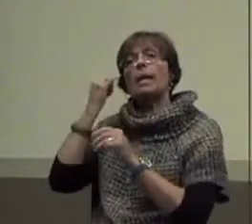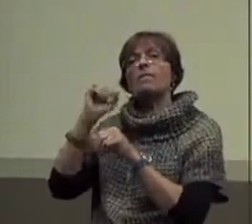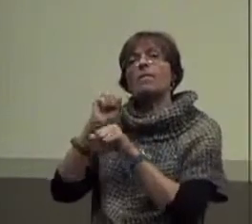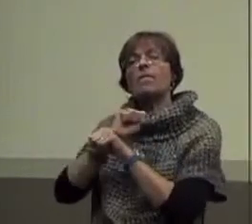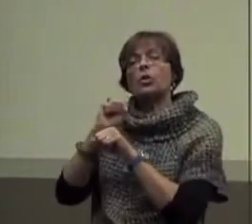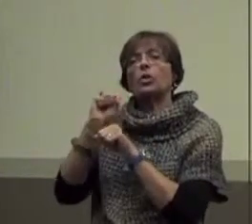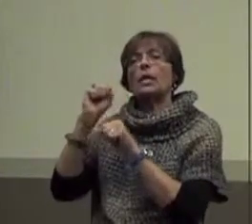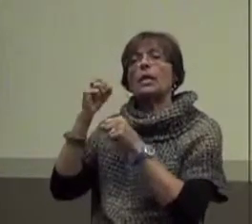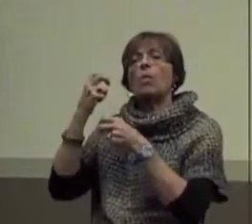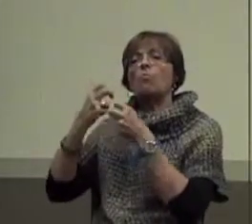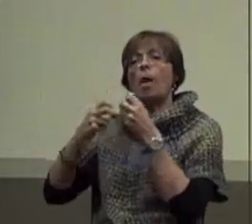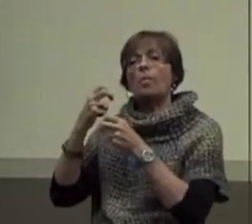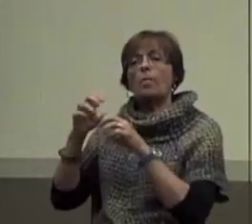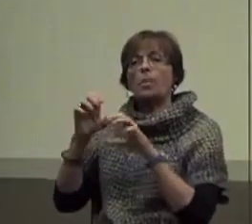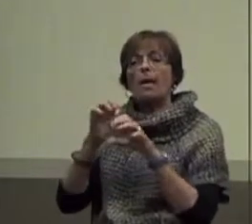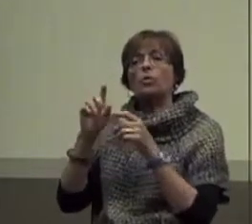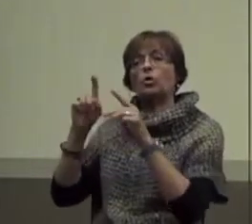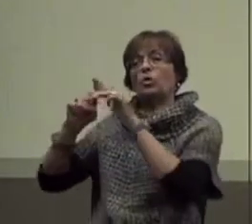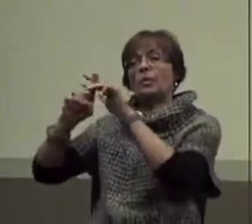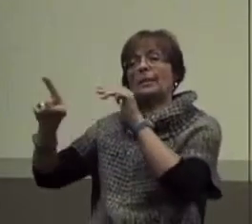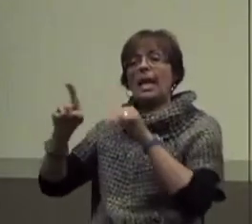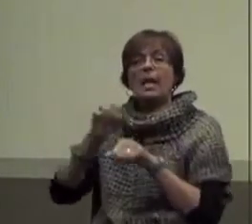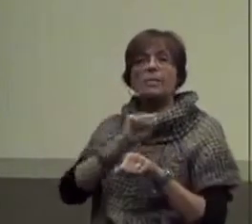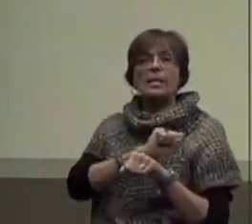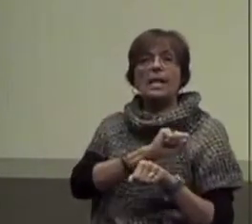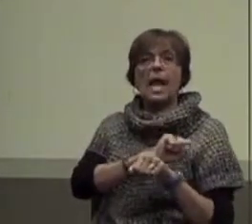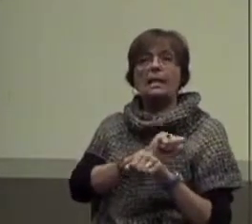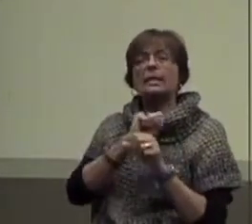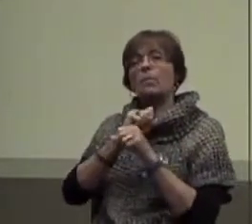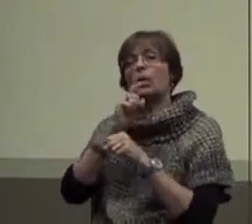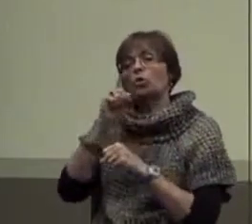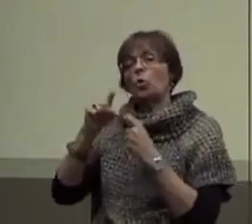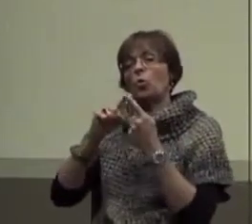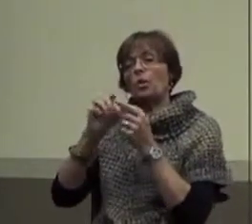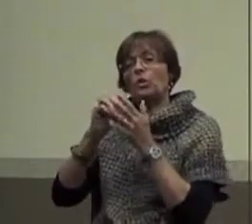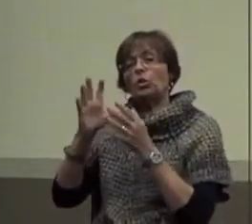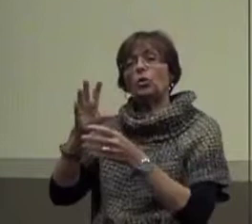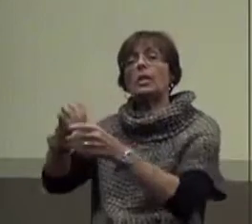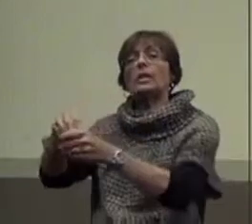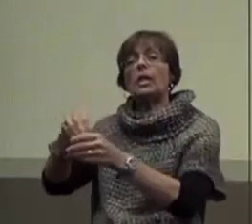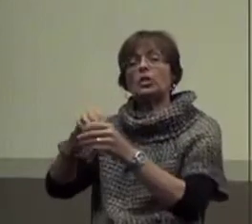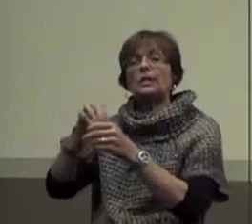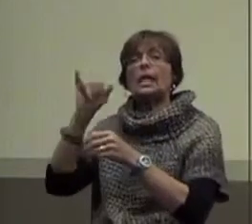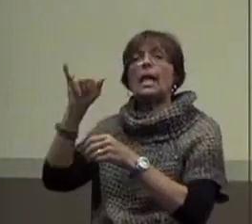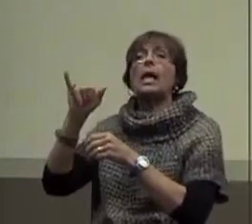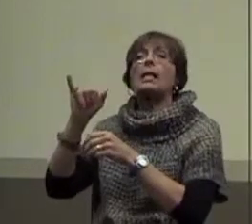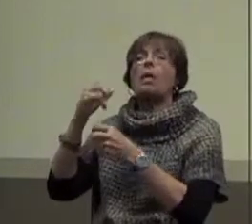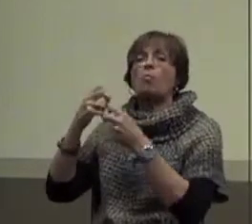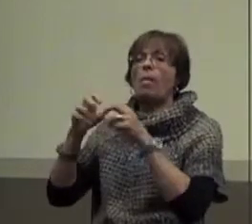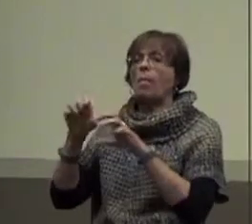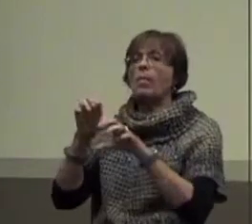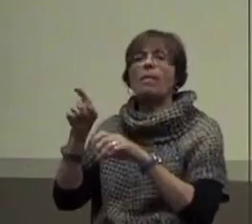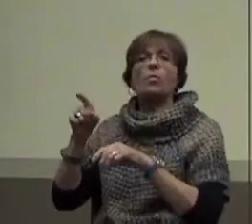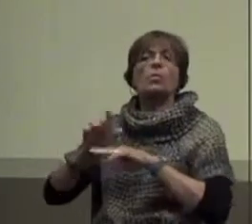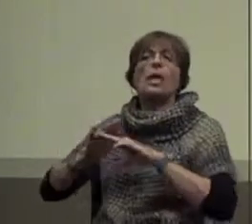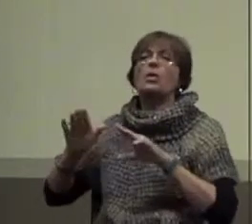if the function of problem behavior is to escape the task, make sure that when the student engages in problem behavior that they don't